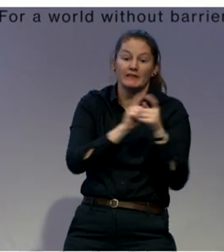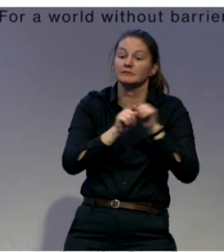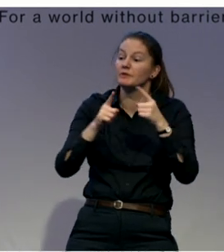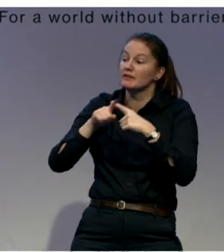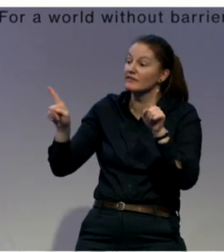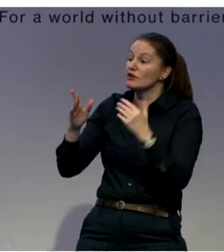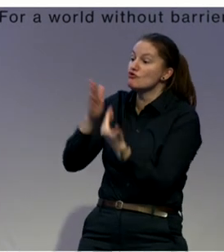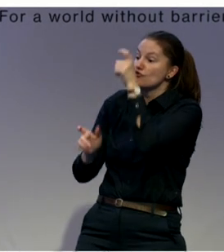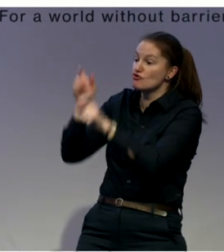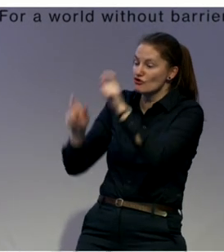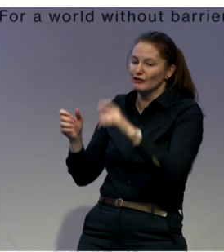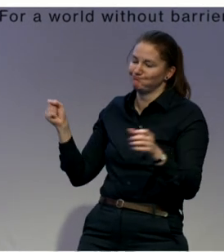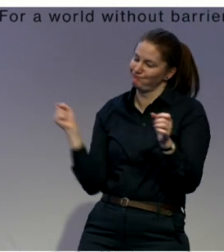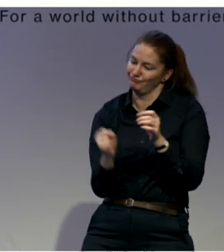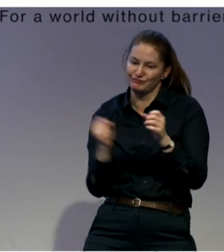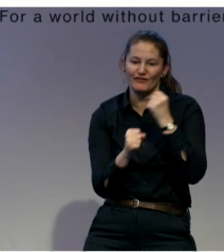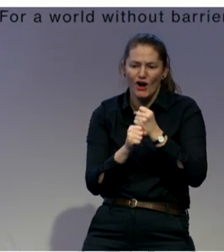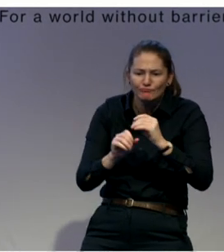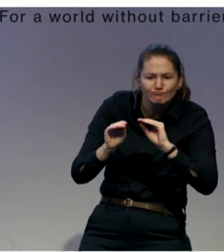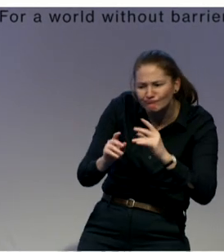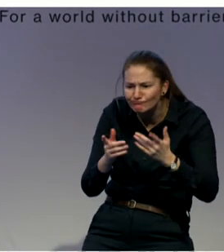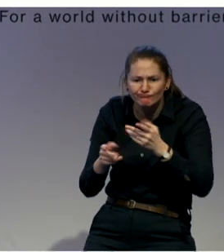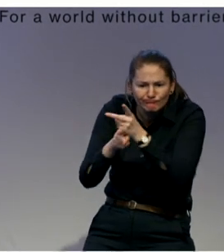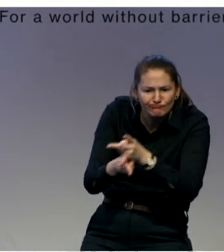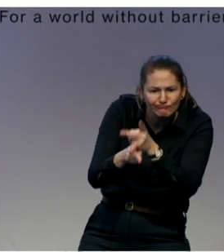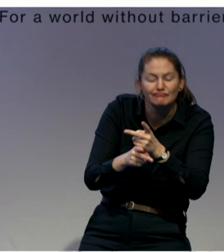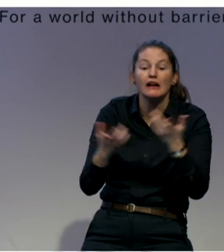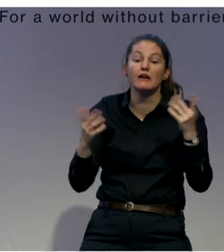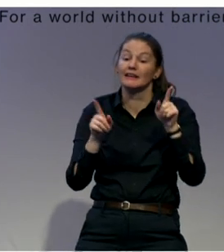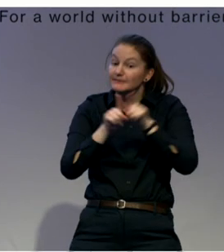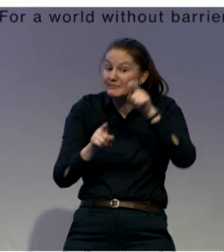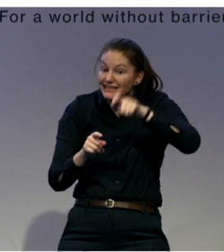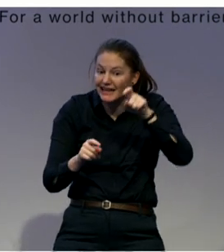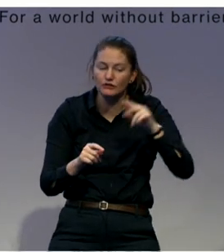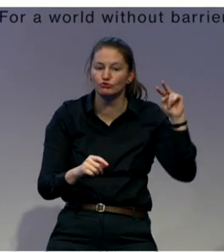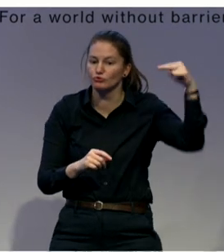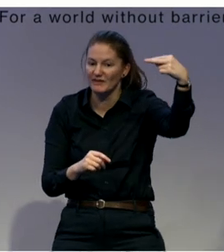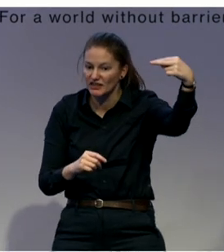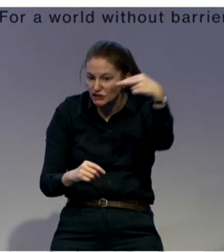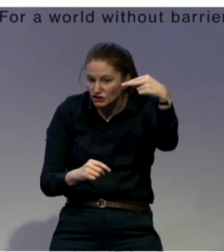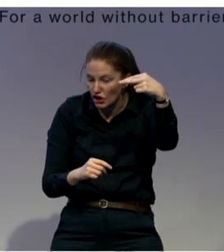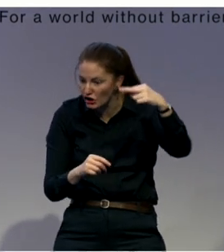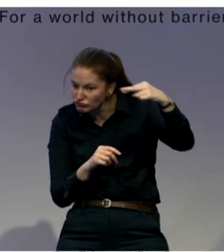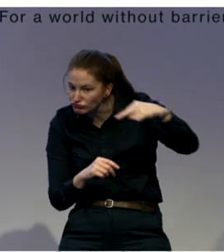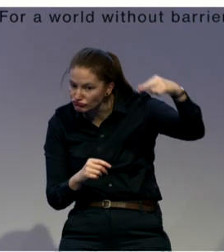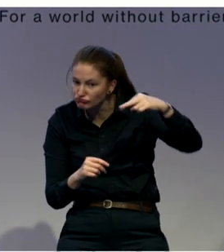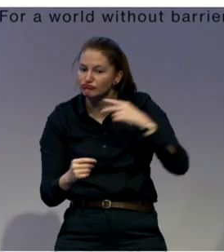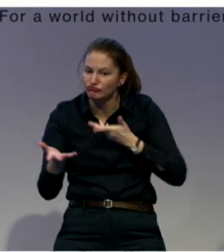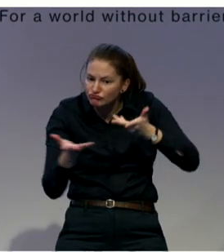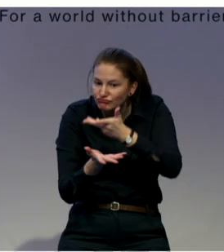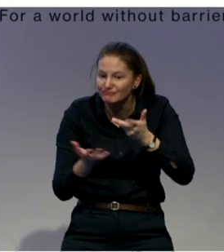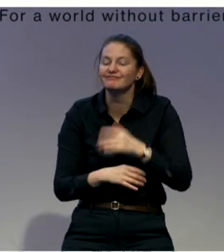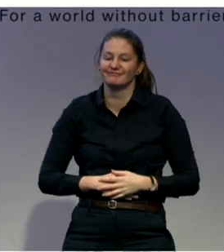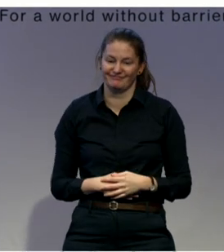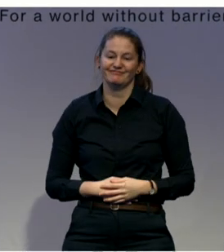Planning, logistics, administration and management. It sounds boring, but actually the right time, right order